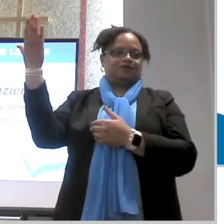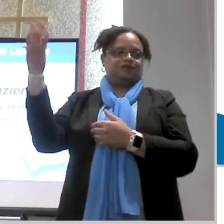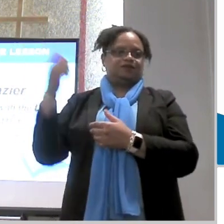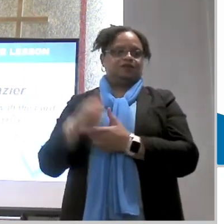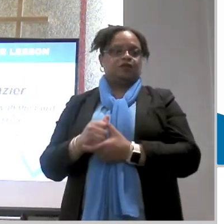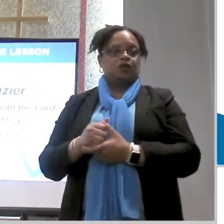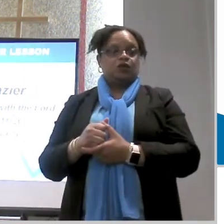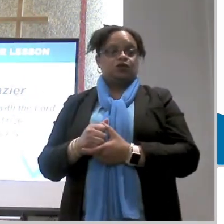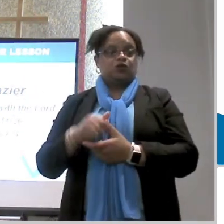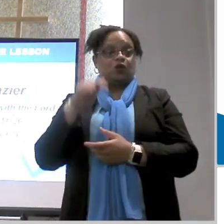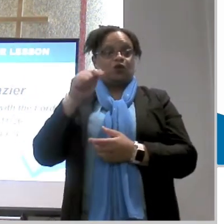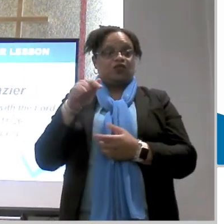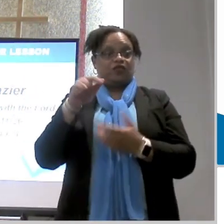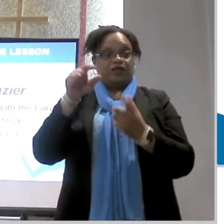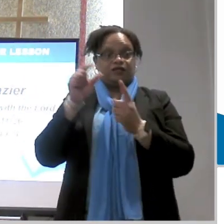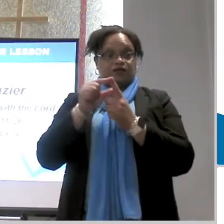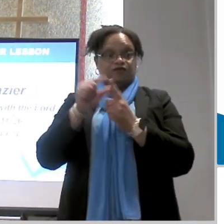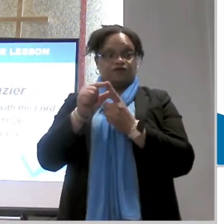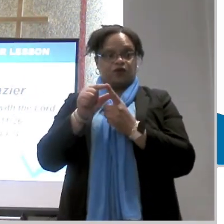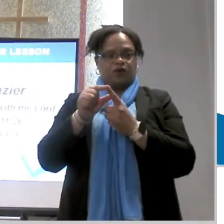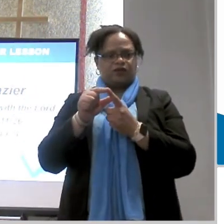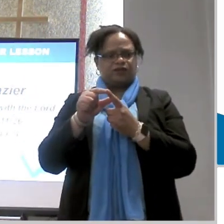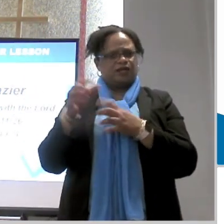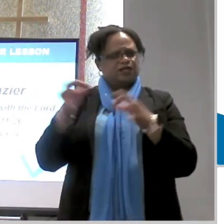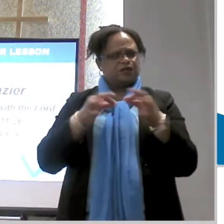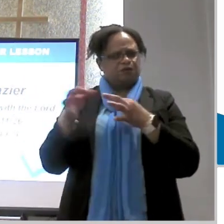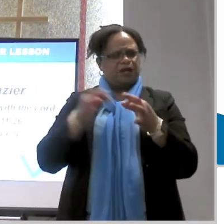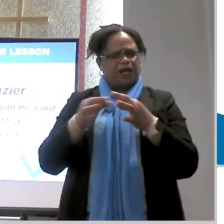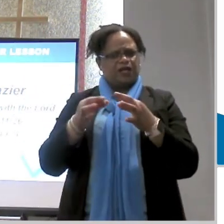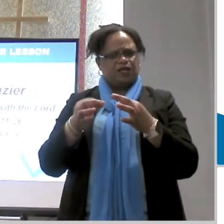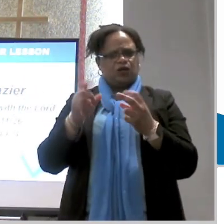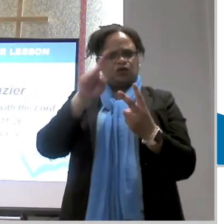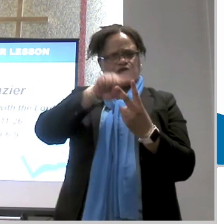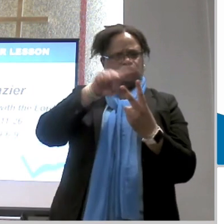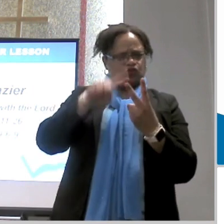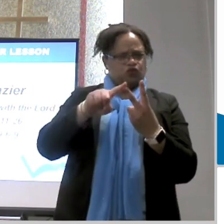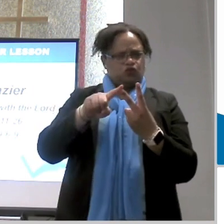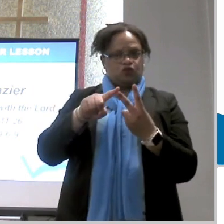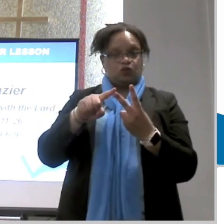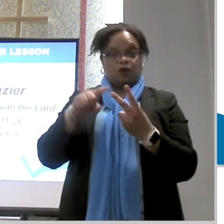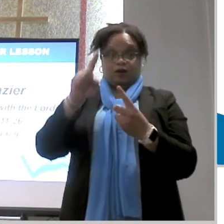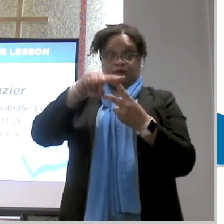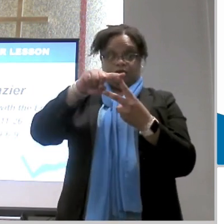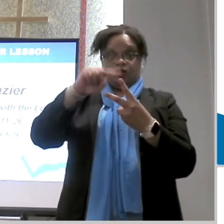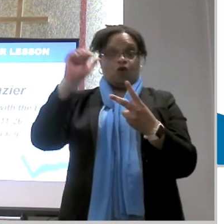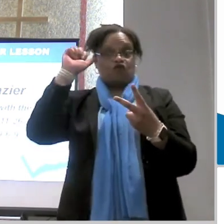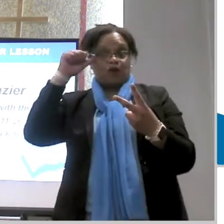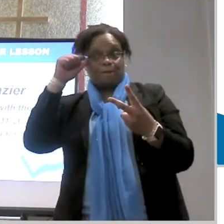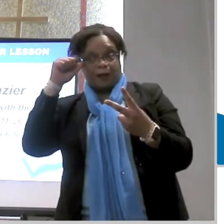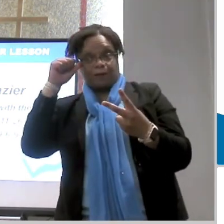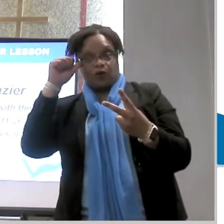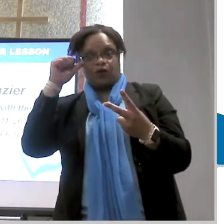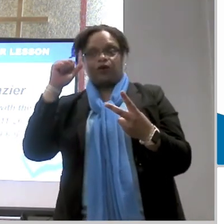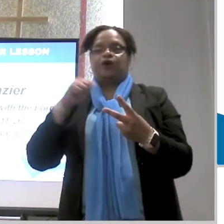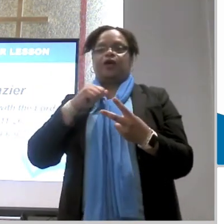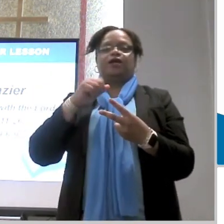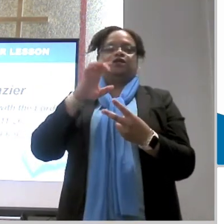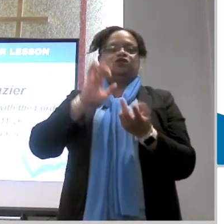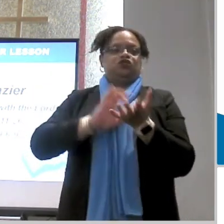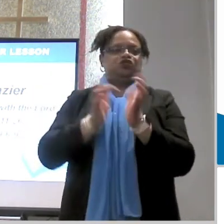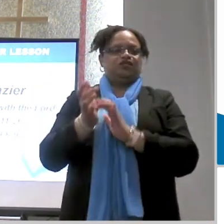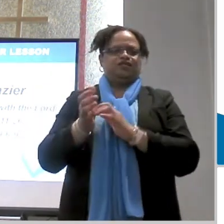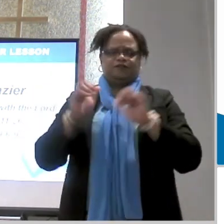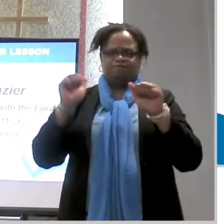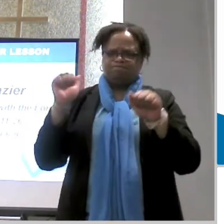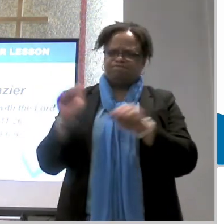it has a duality when you really think about it on one aspect it's a remembrance we're remembering what the lord did for